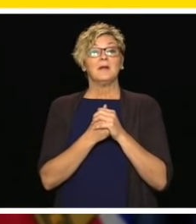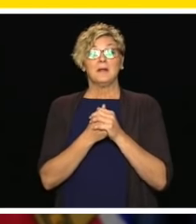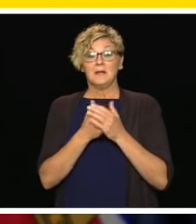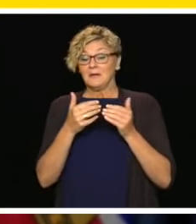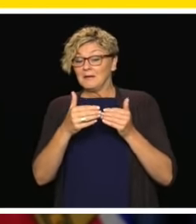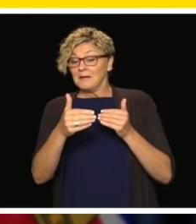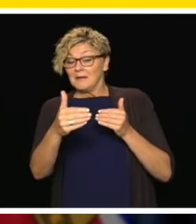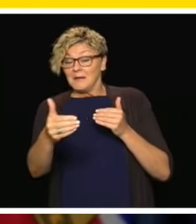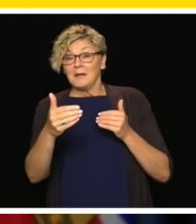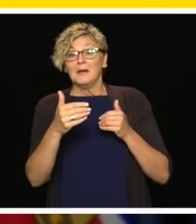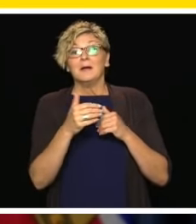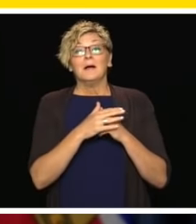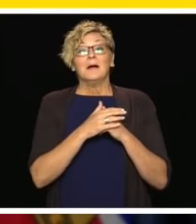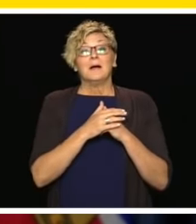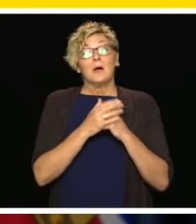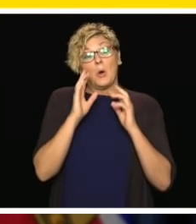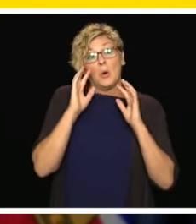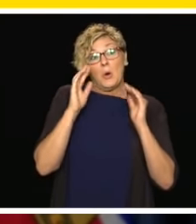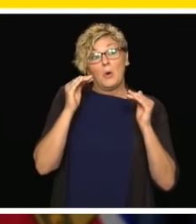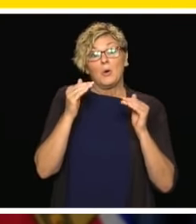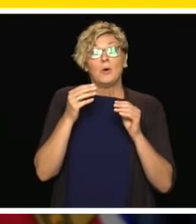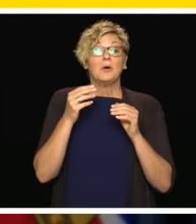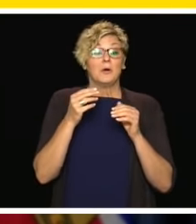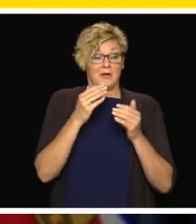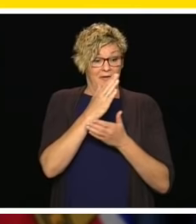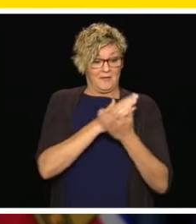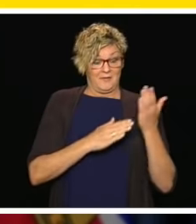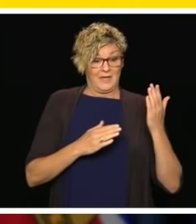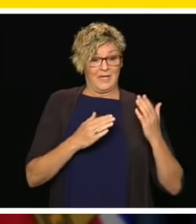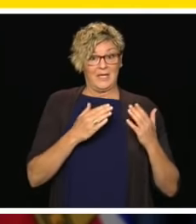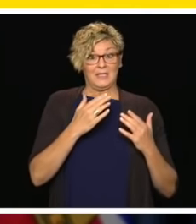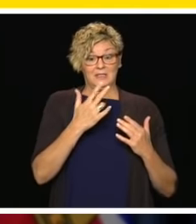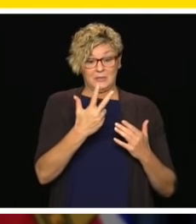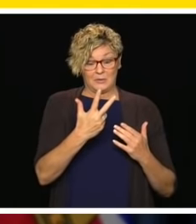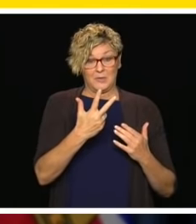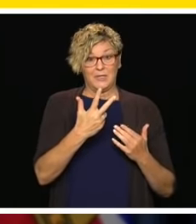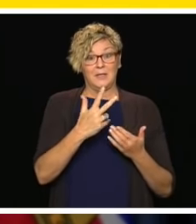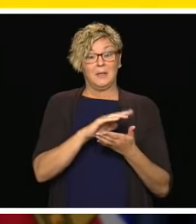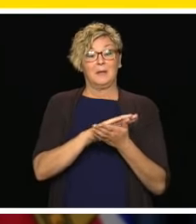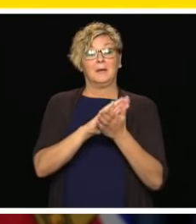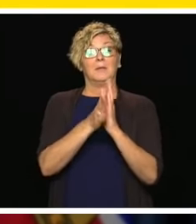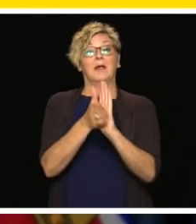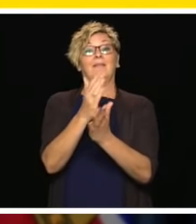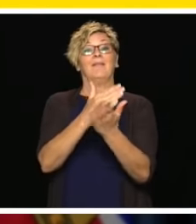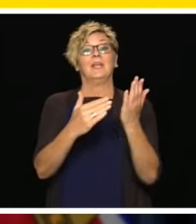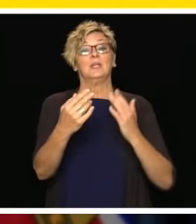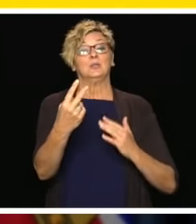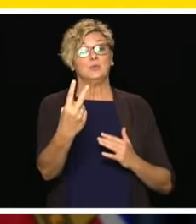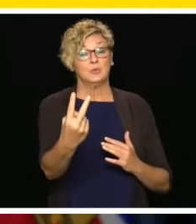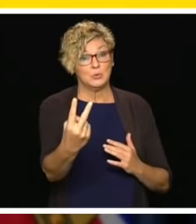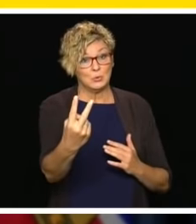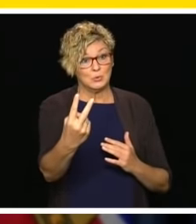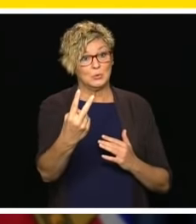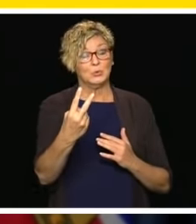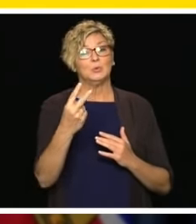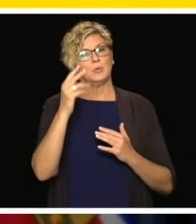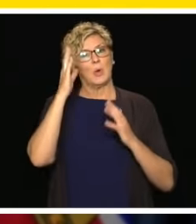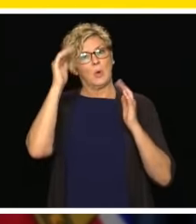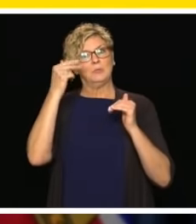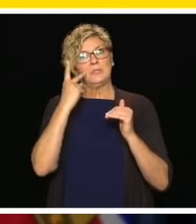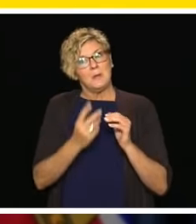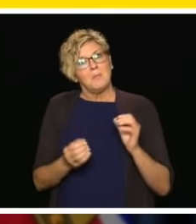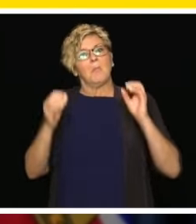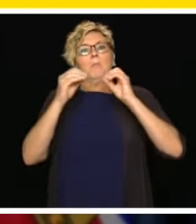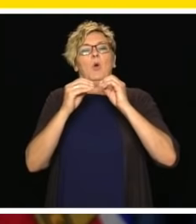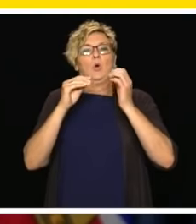reopening our childcare centres to everyone is at the top of the list. Ensuring that it is done safely, however, is my